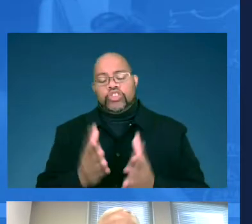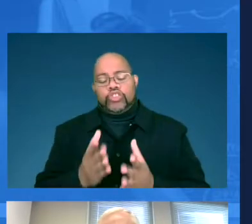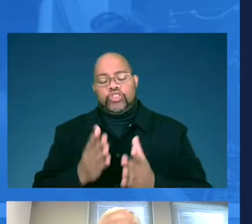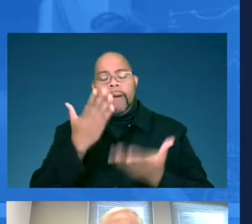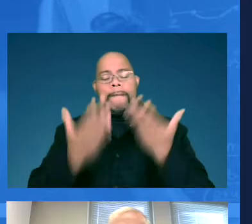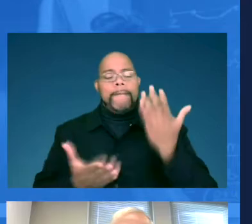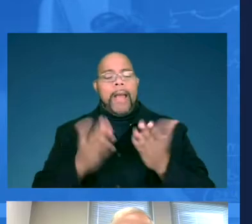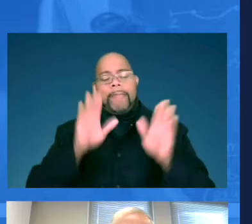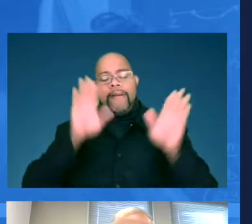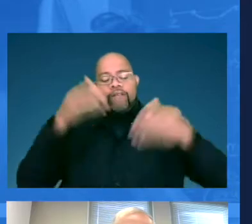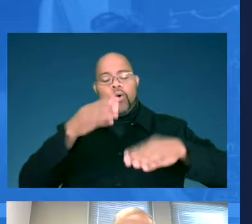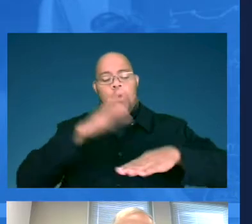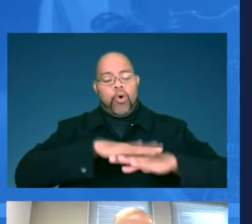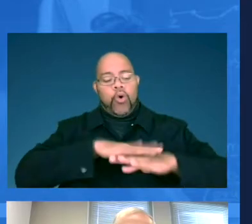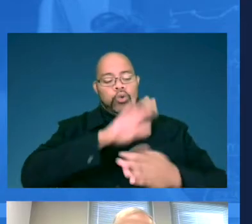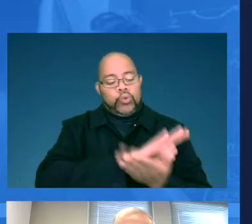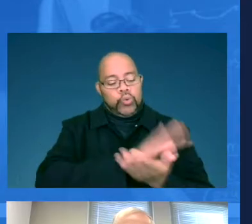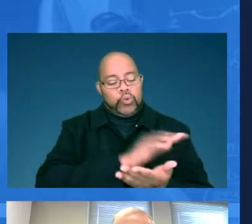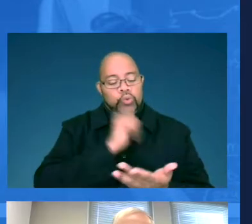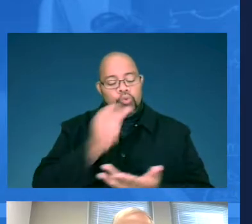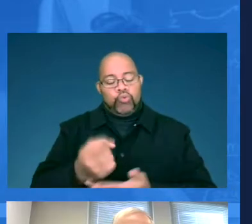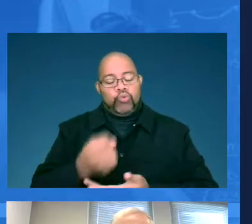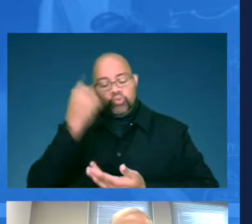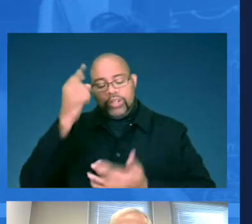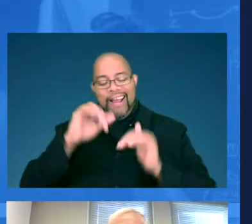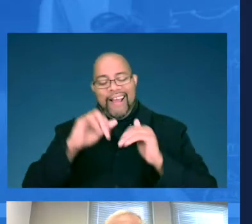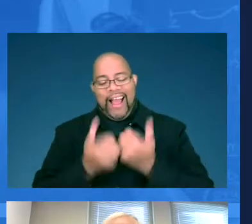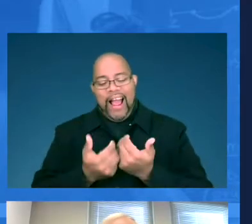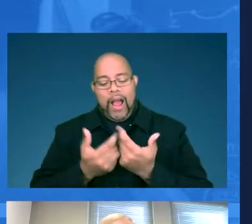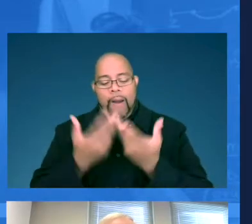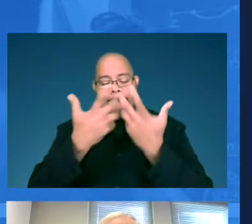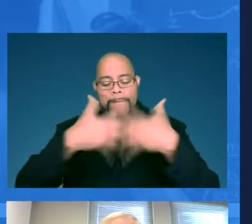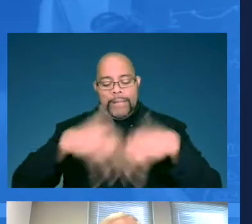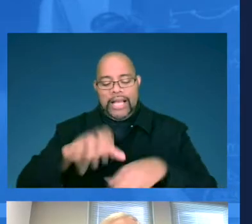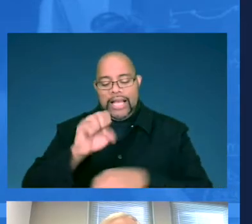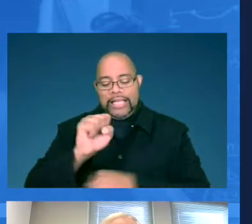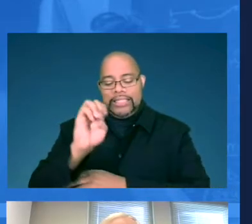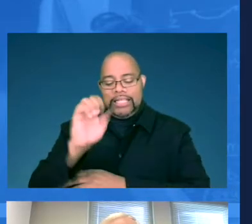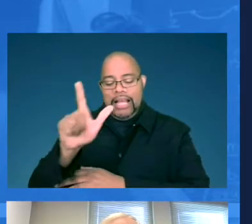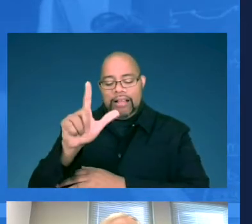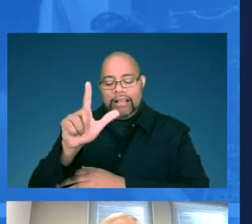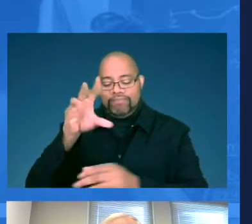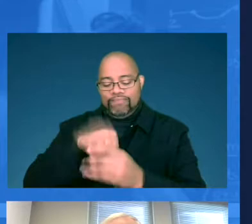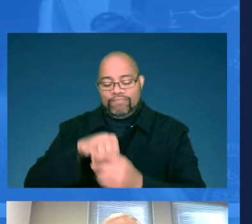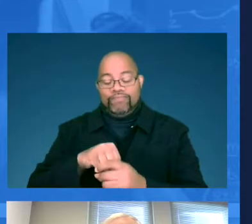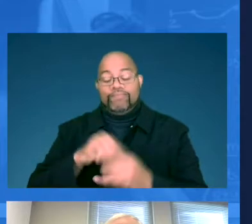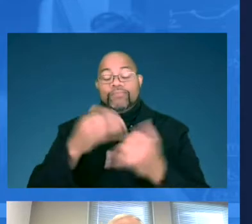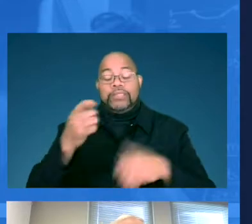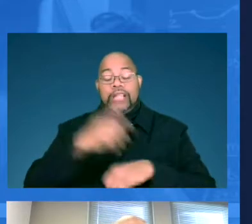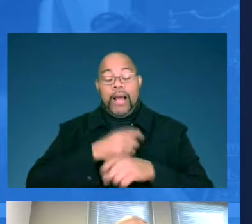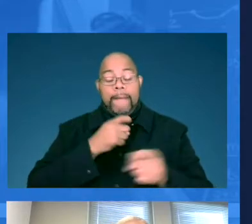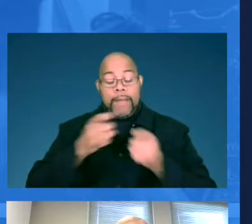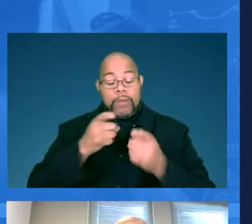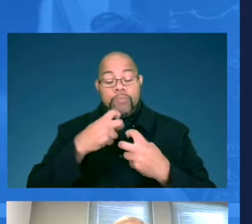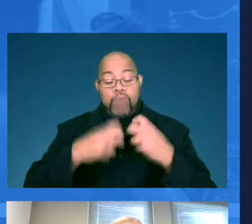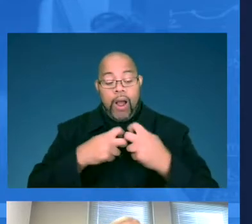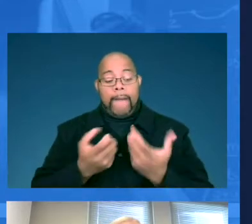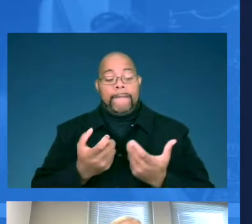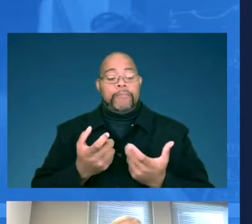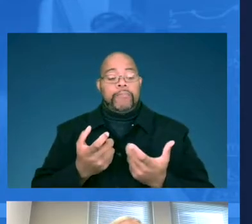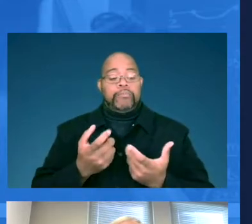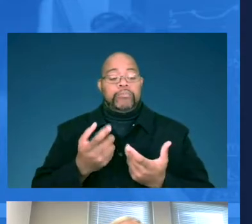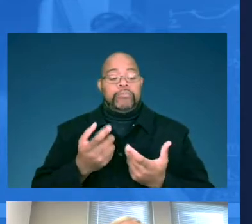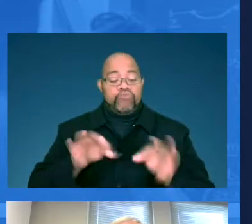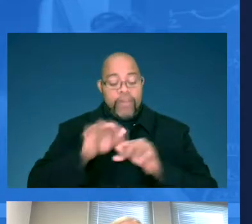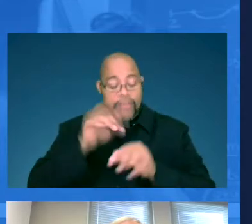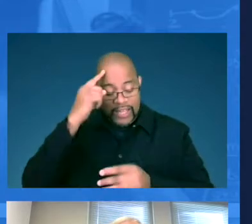academics, and they don't understand how to blend SEL in. Well, time management, problem solving, creative thinking, critical thinking, all